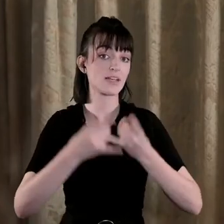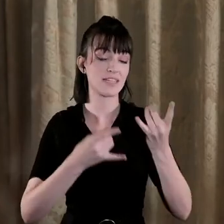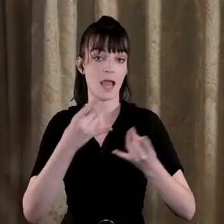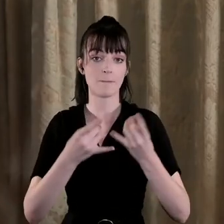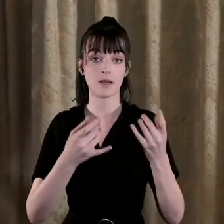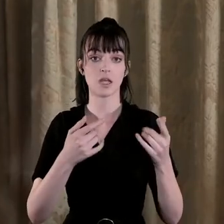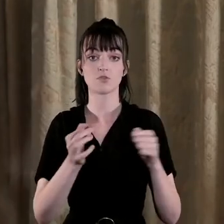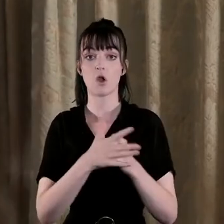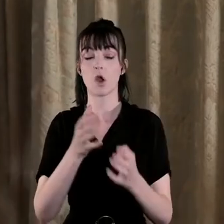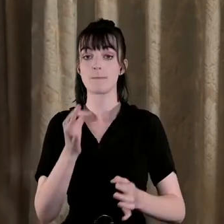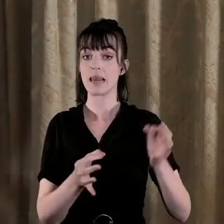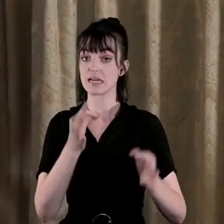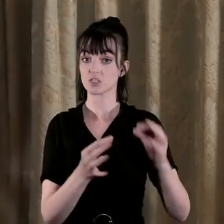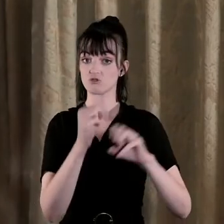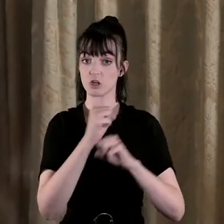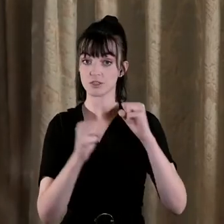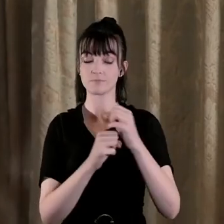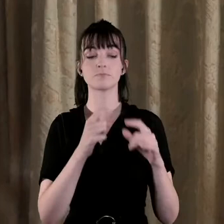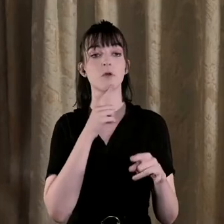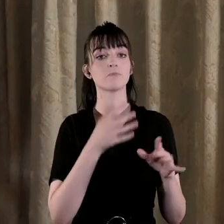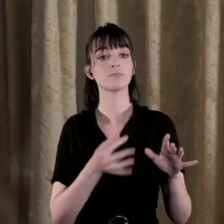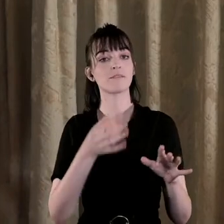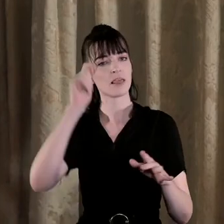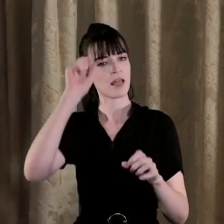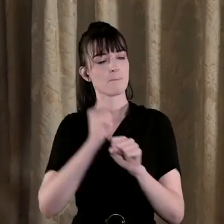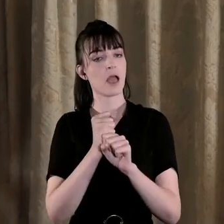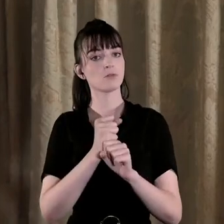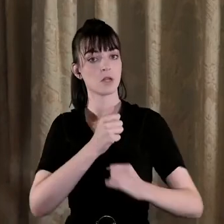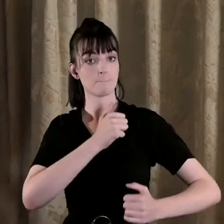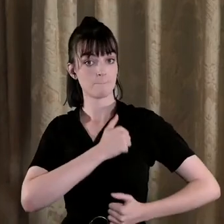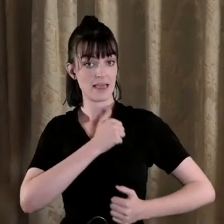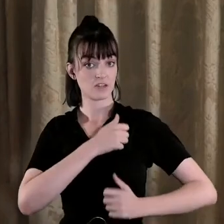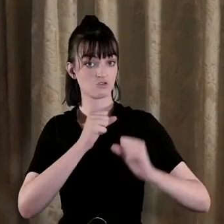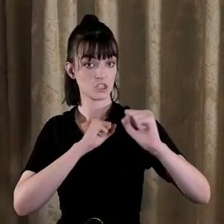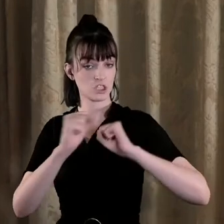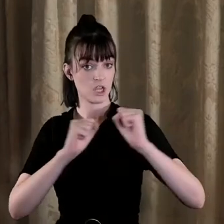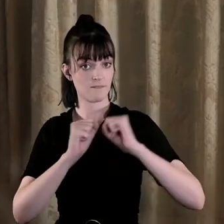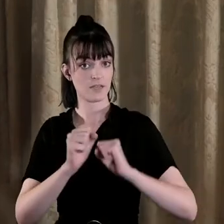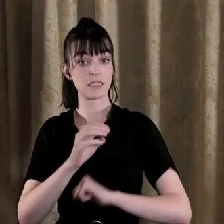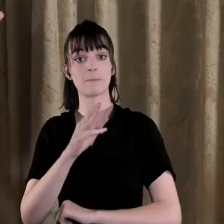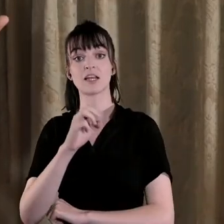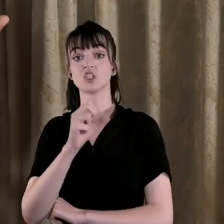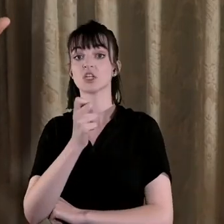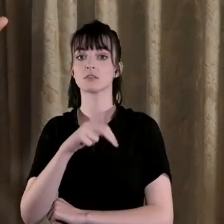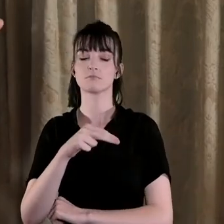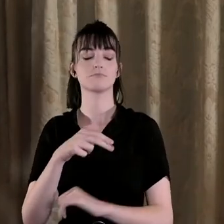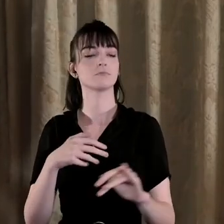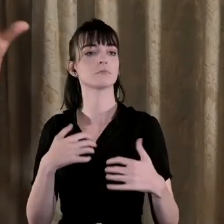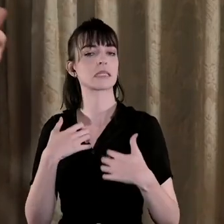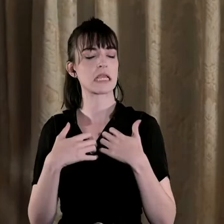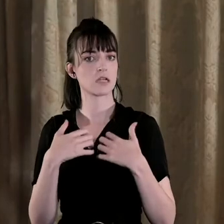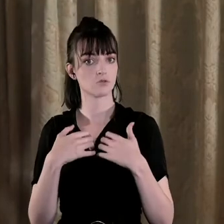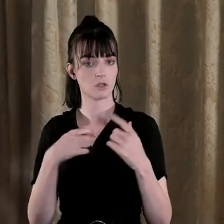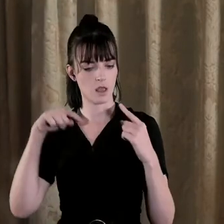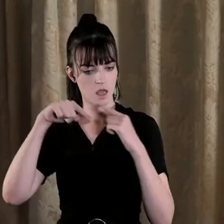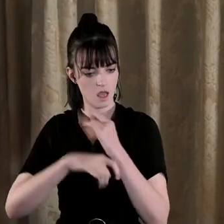political structures but if you think about something that the Military Service Pensions what's extraordinary is it gives you insight into the experiences of well